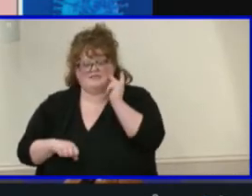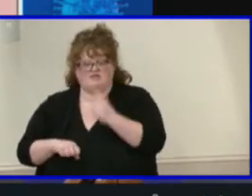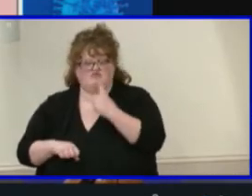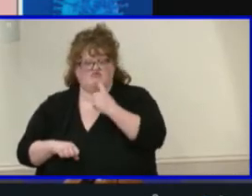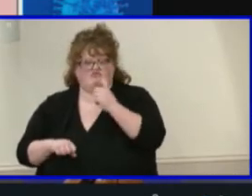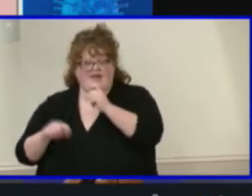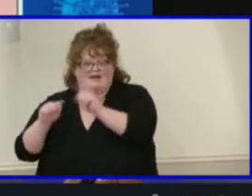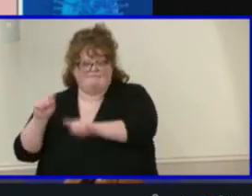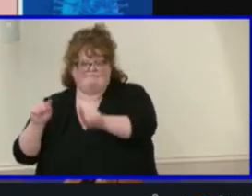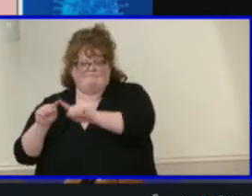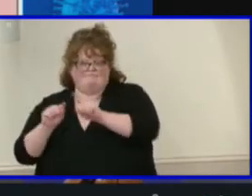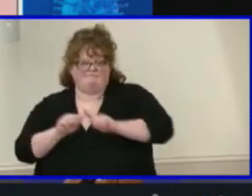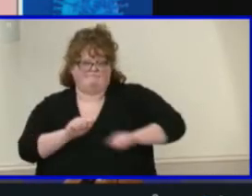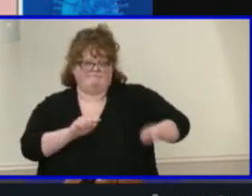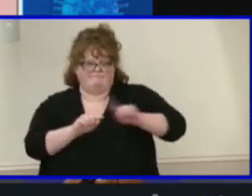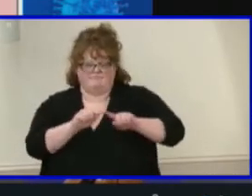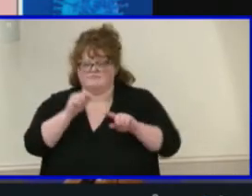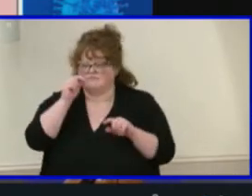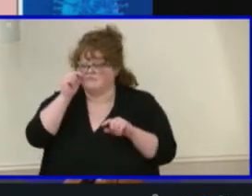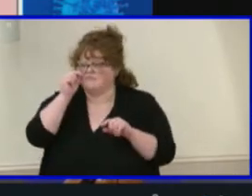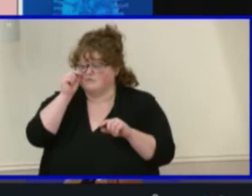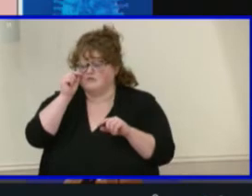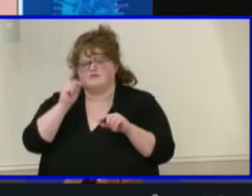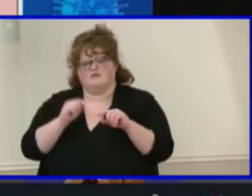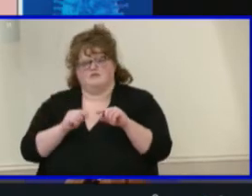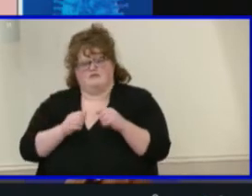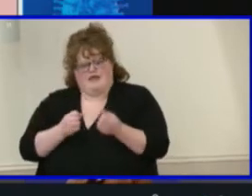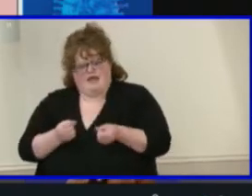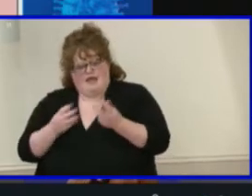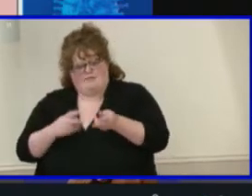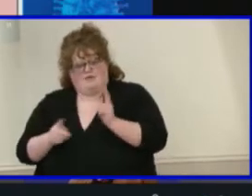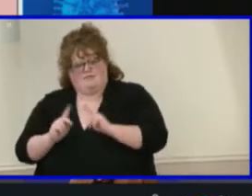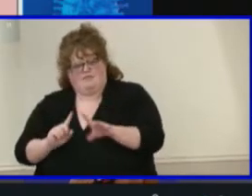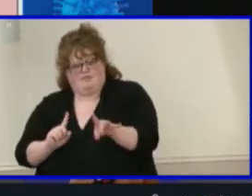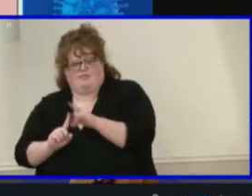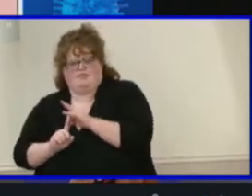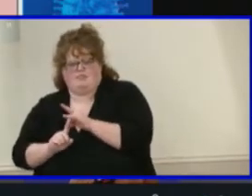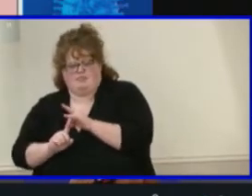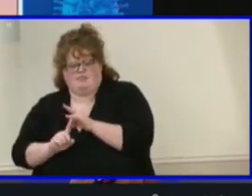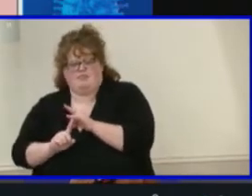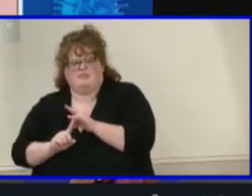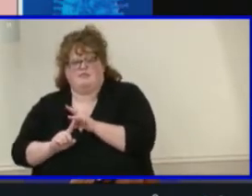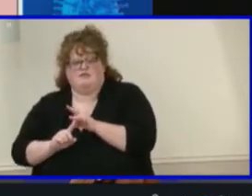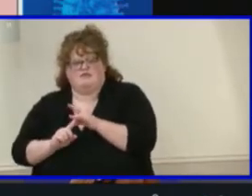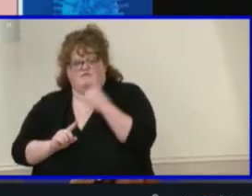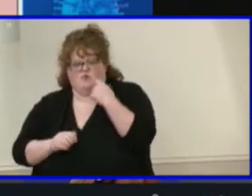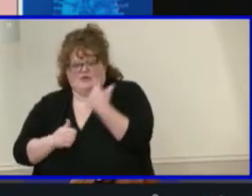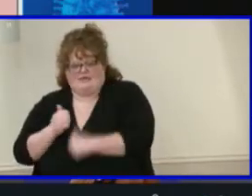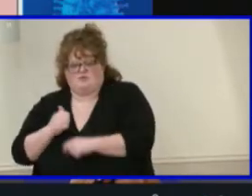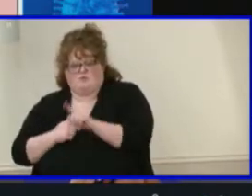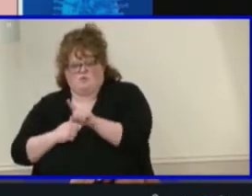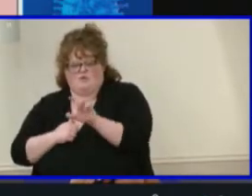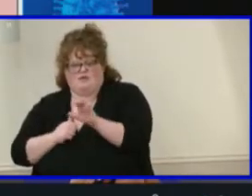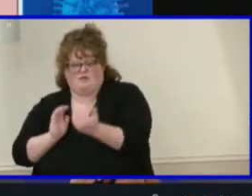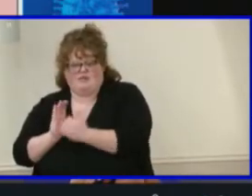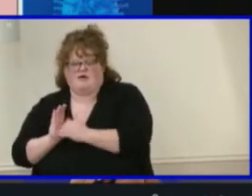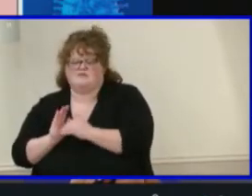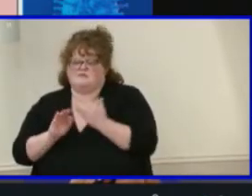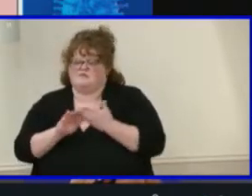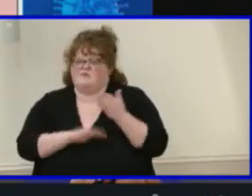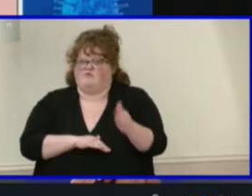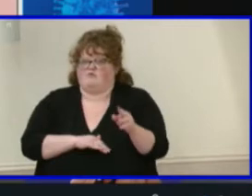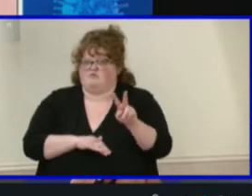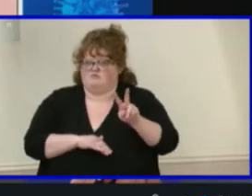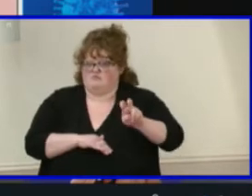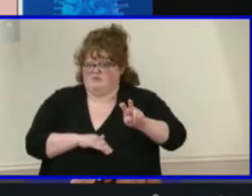And as I said, our cases per 100,000 are exceeding that 200 case per 100,000. Our percent